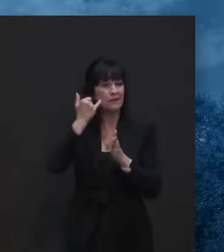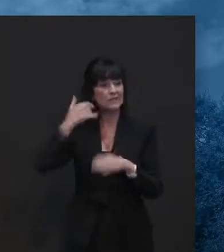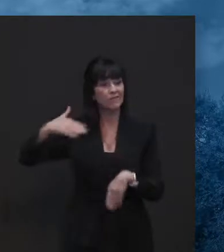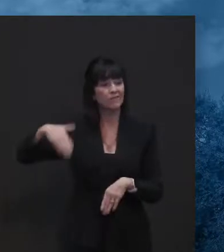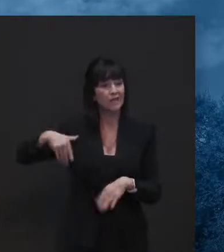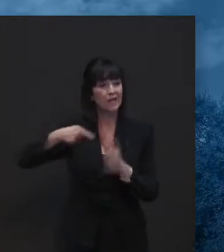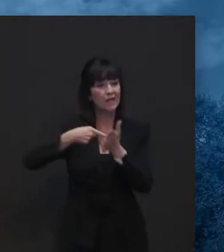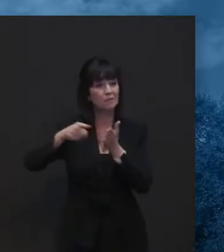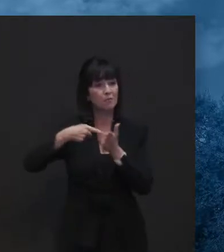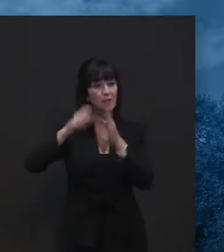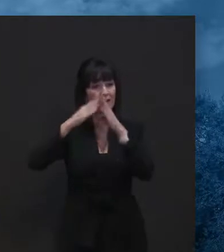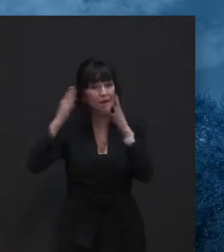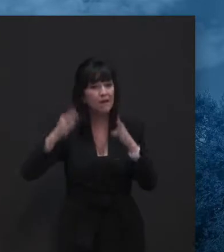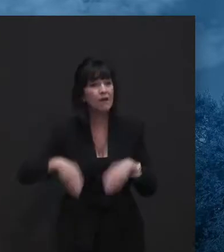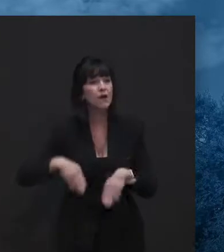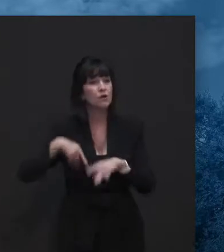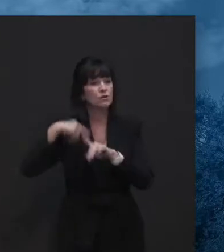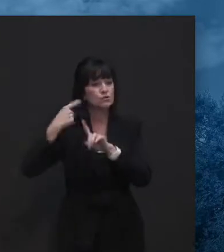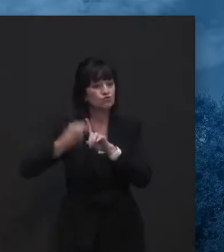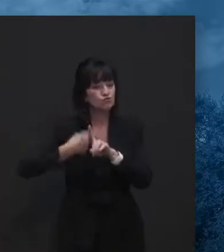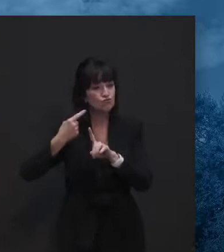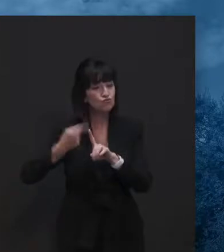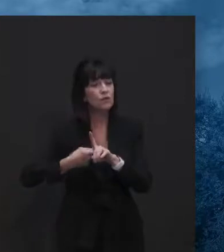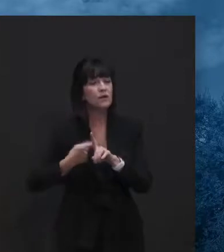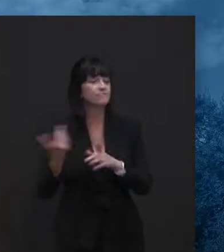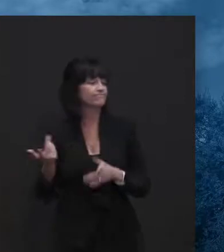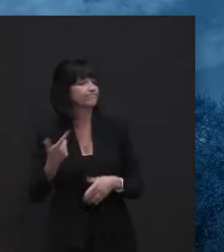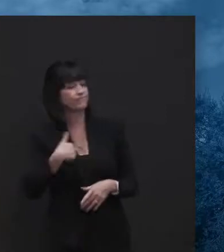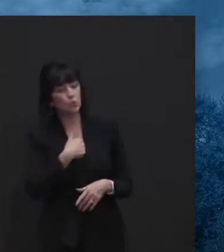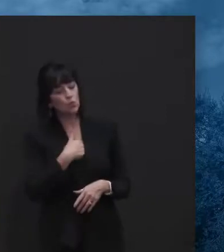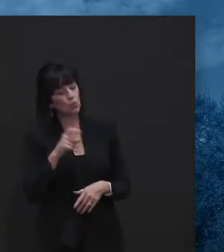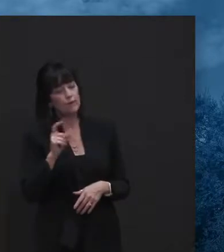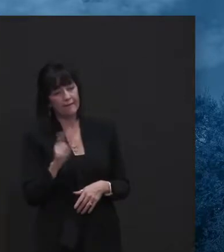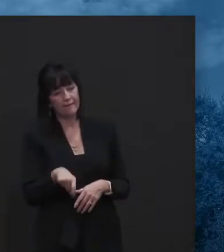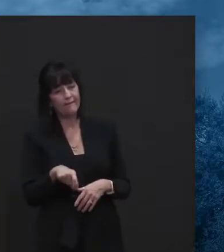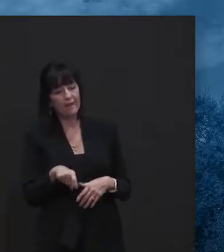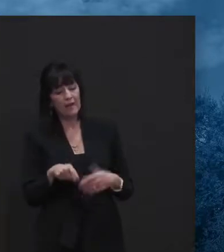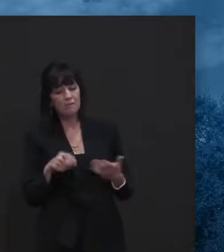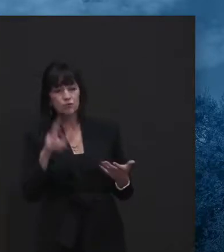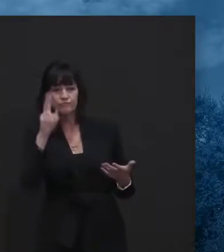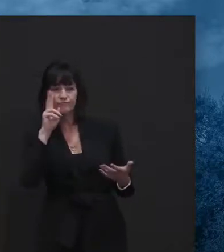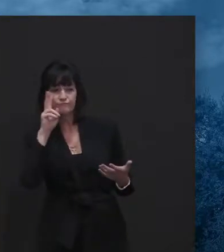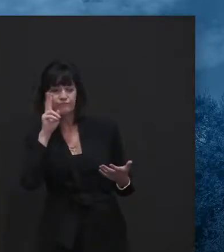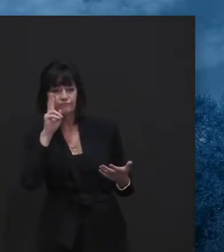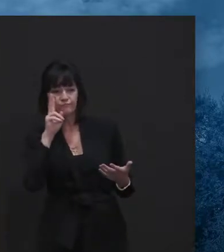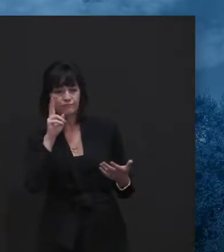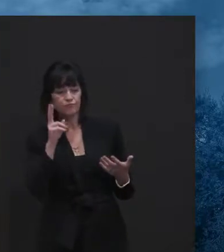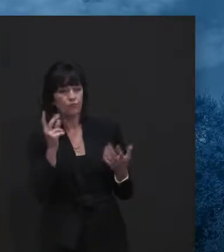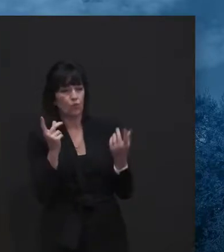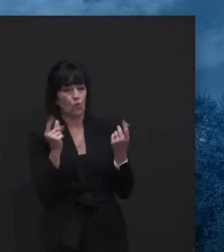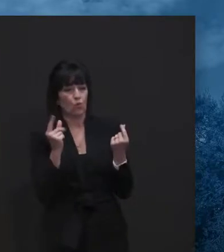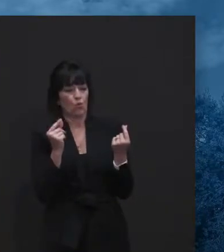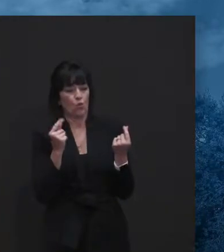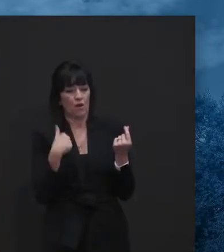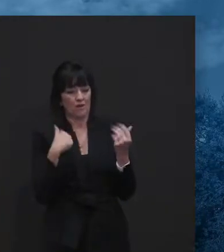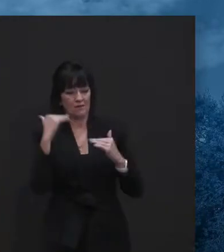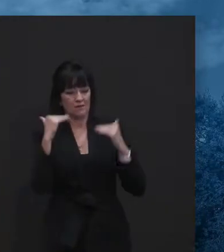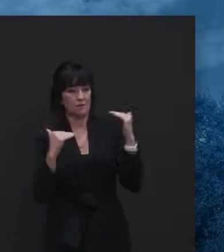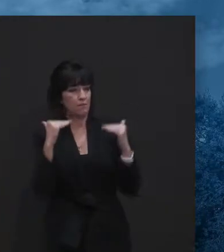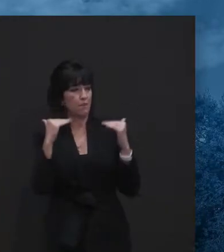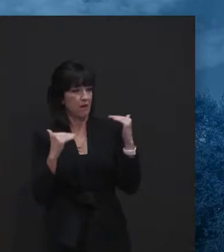we can strike the balance, uh, that enables us to push down the spread, um,